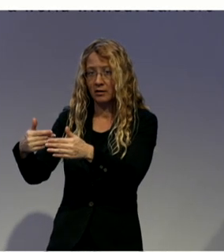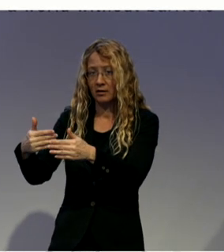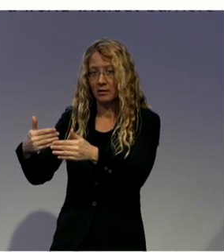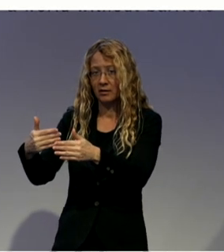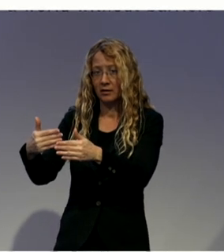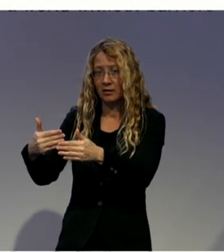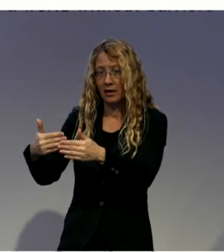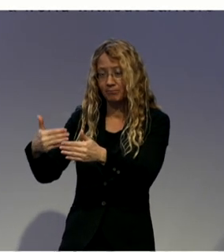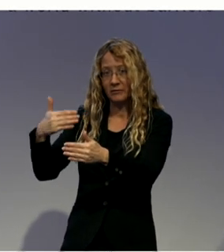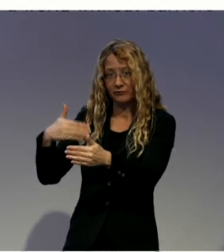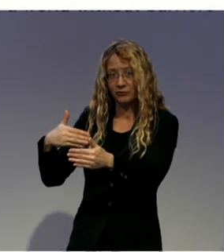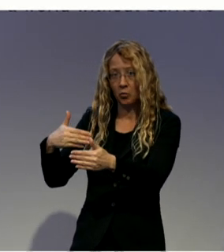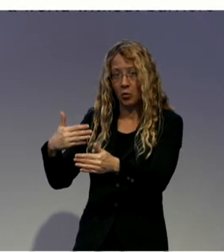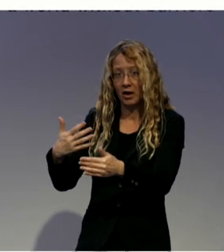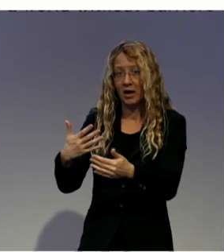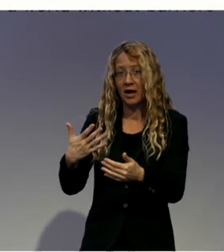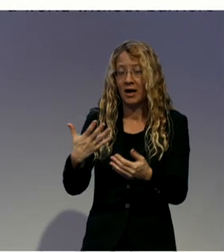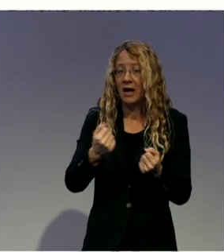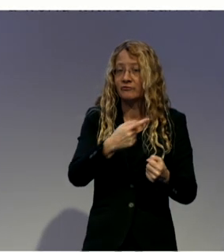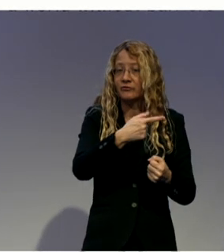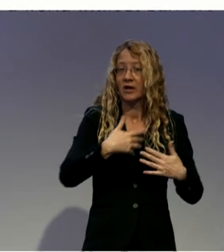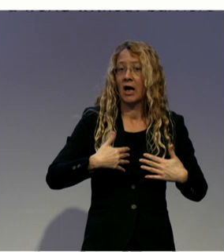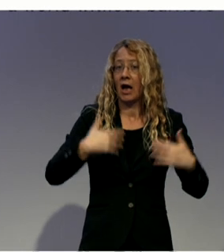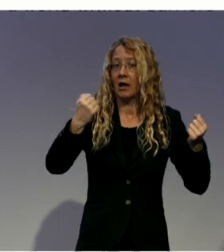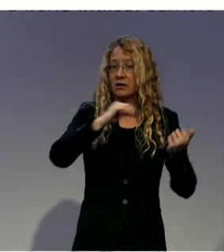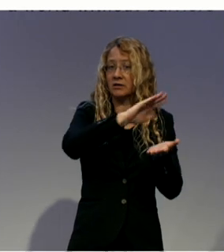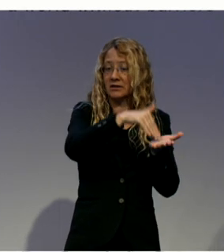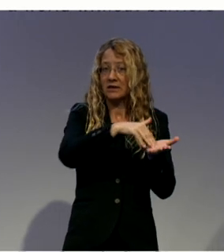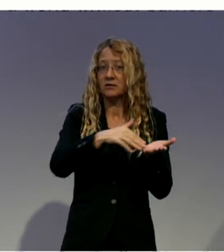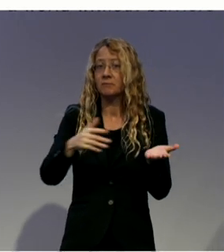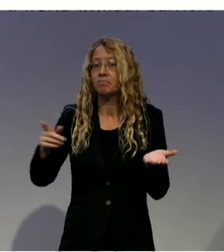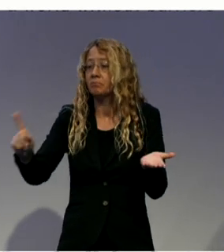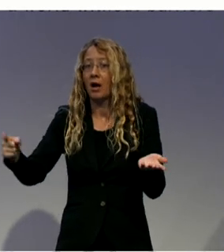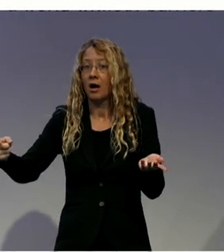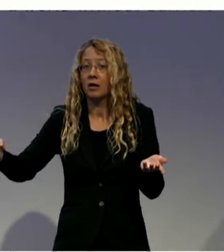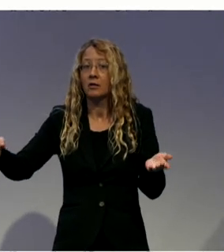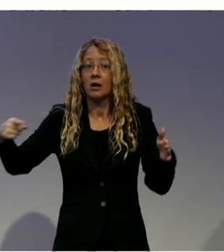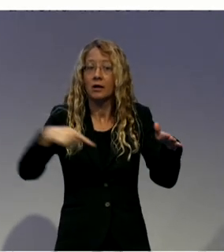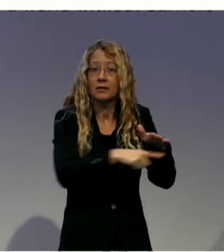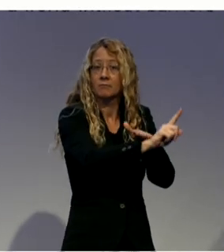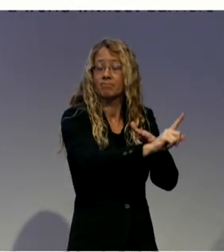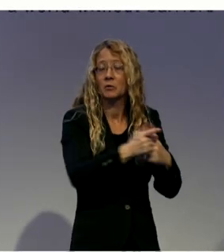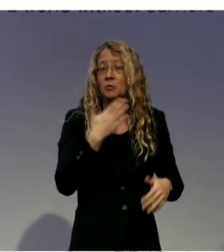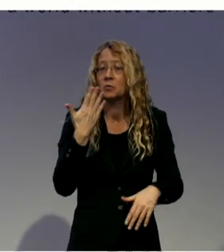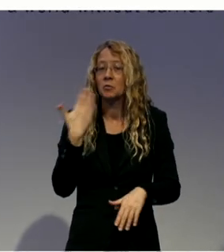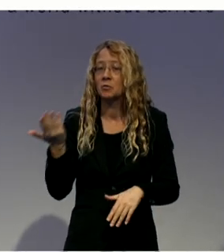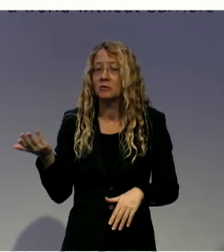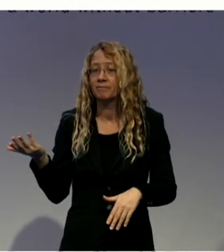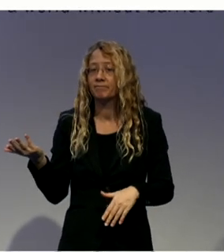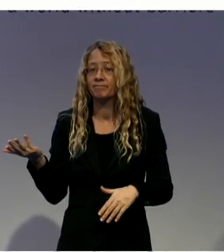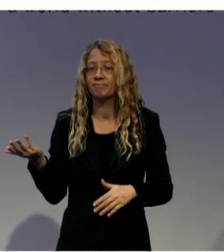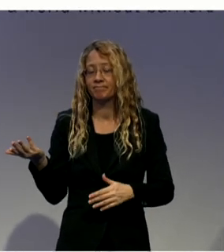to use. And this is why our main focus is trying to connect services and rights